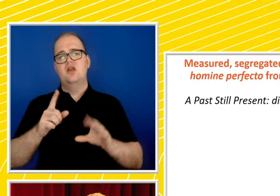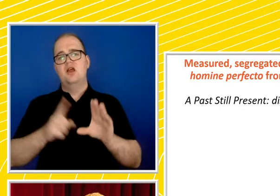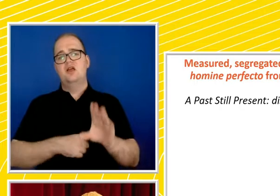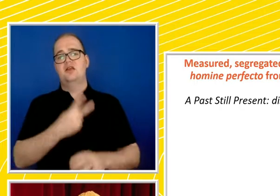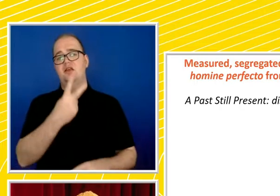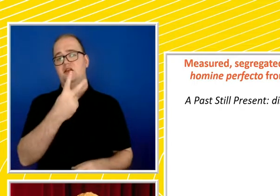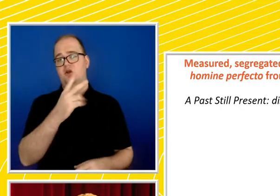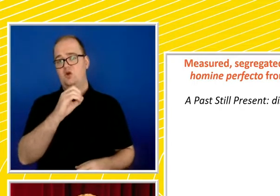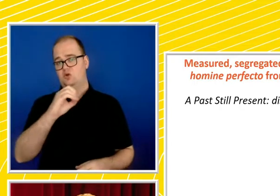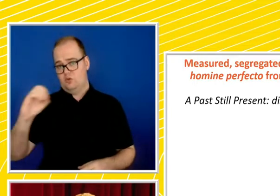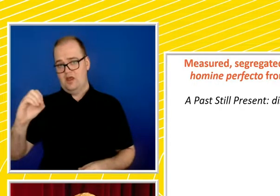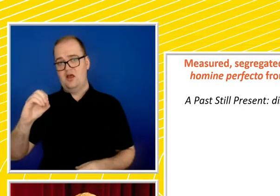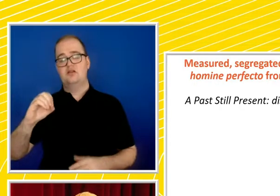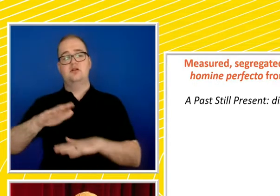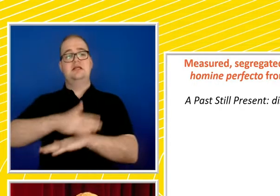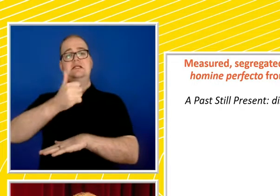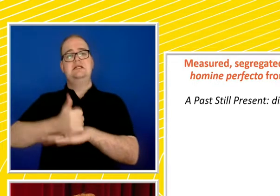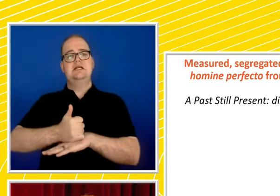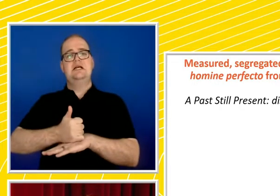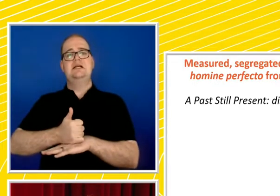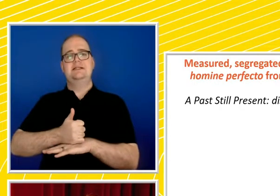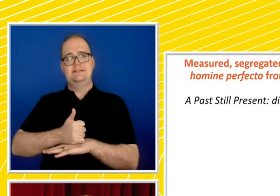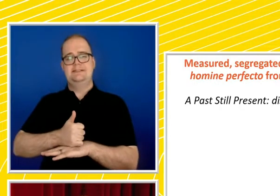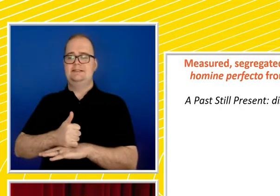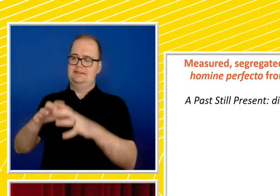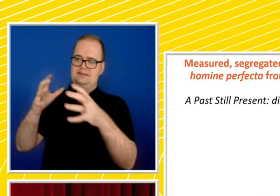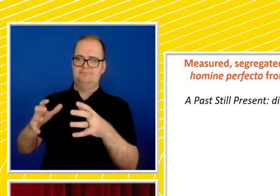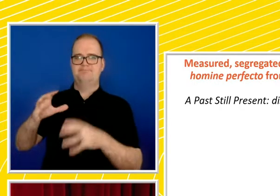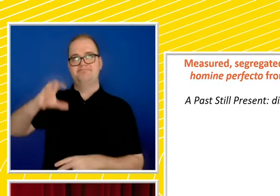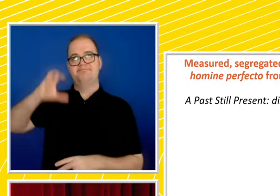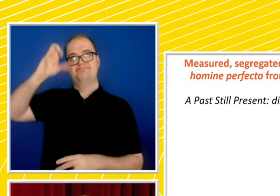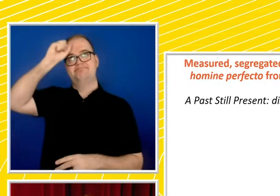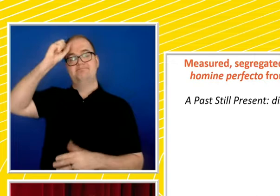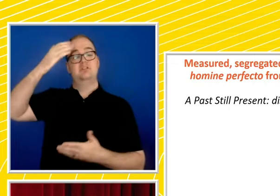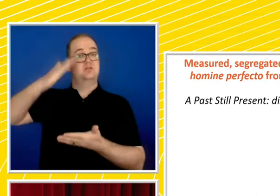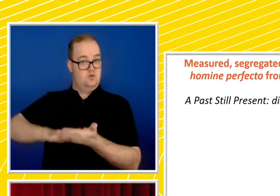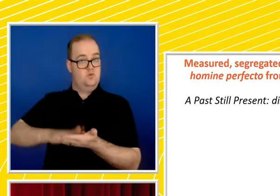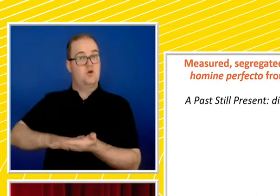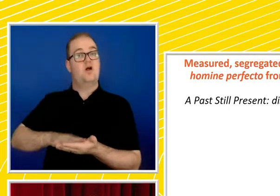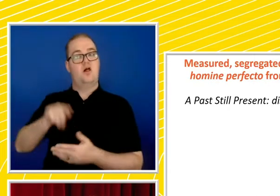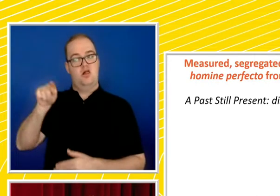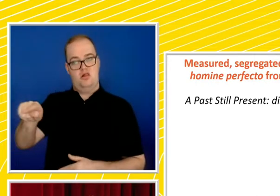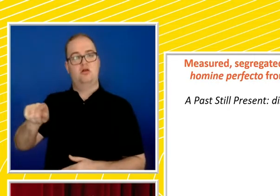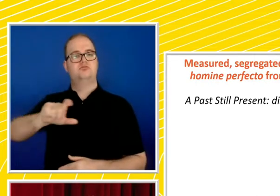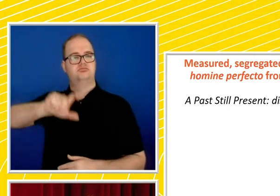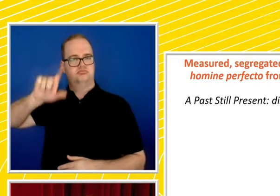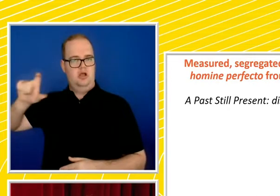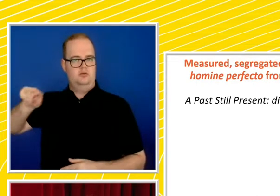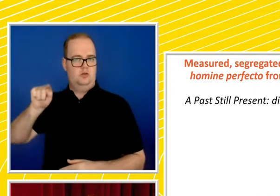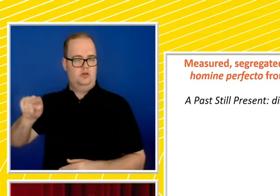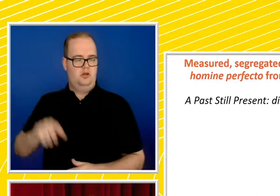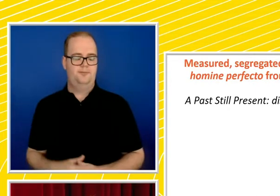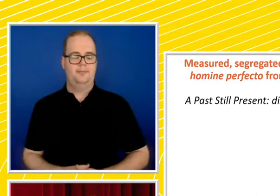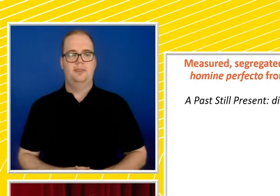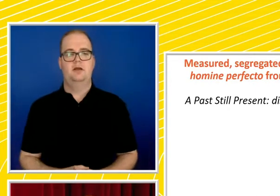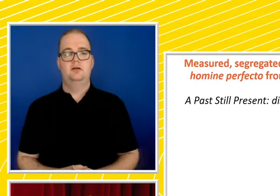memorial to that suffering and that loss of life was established at Sonnenstein. As we'll hear in